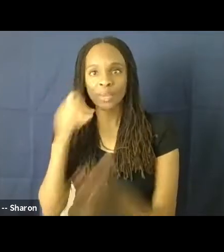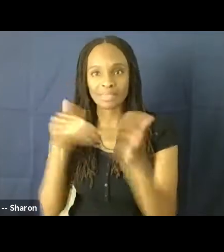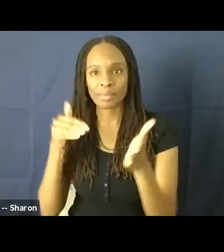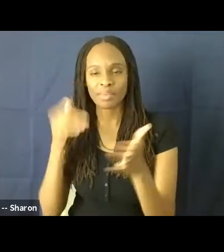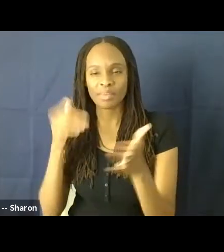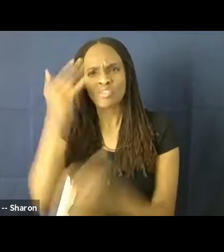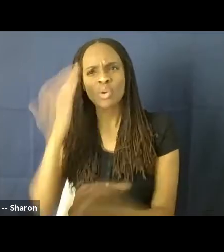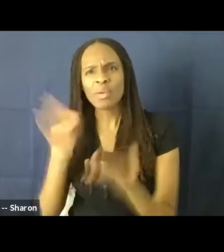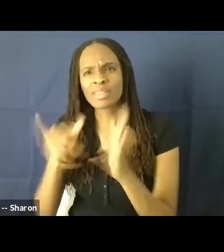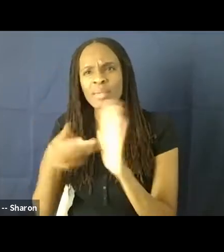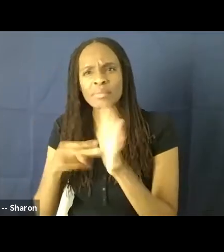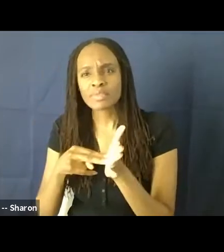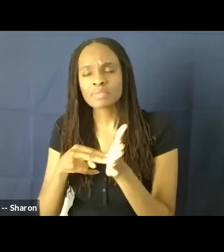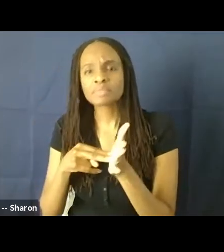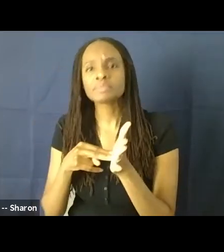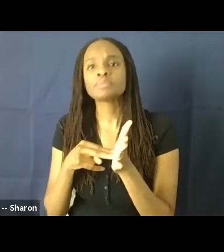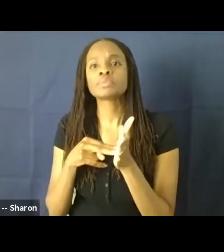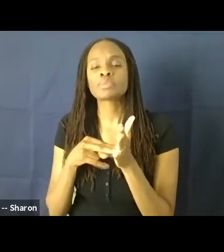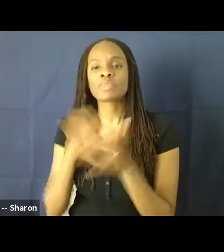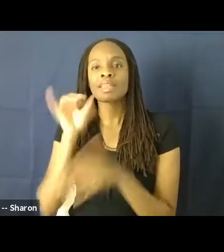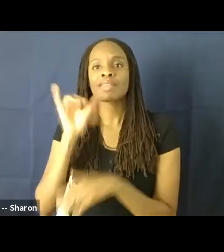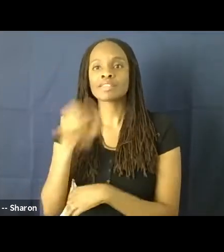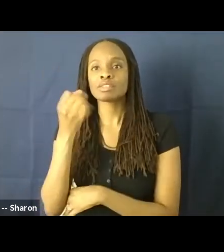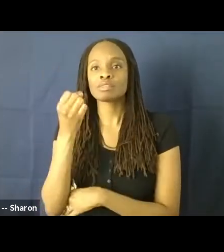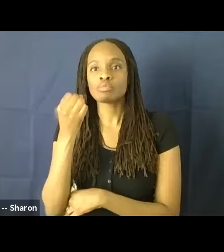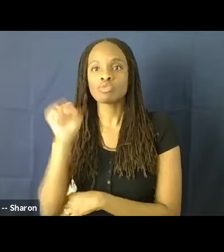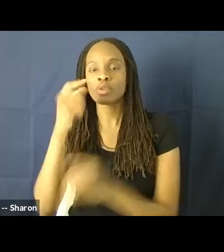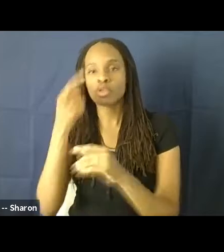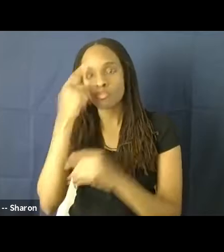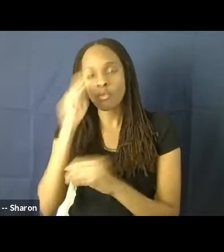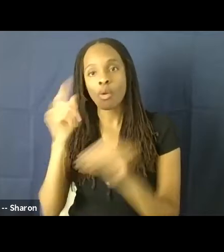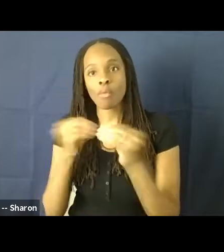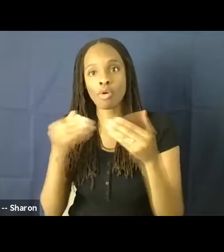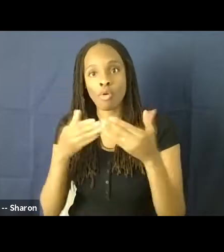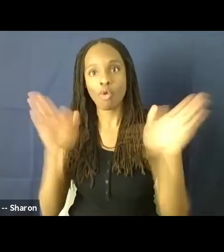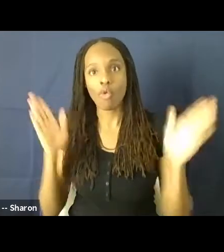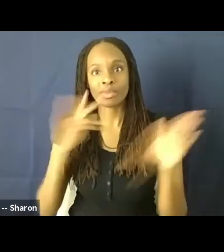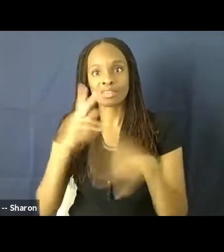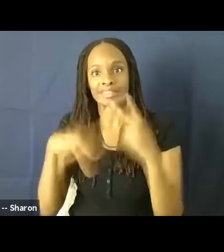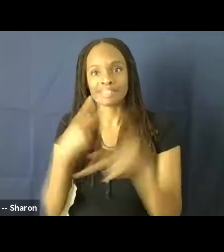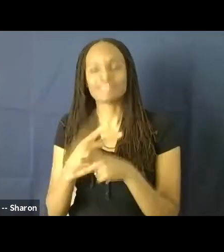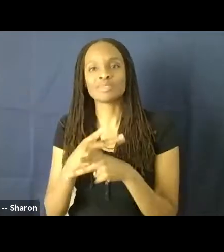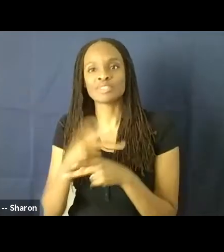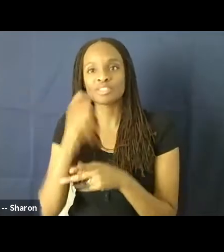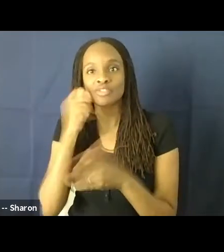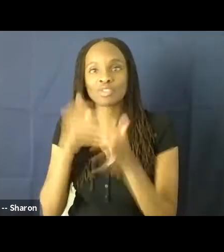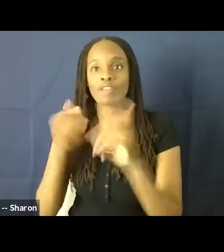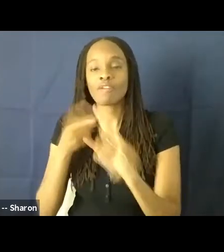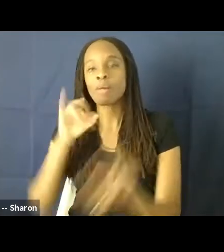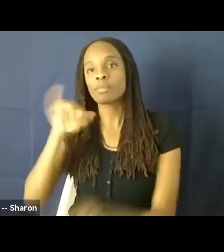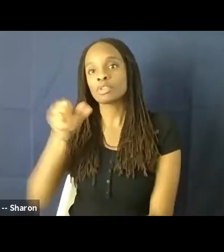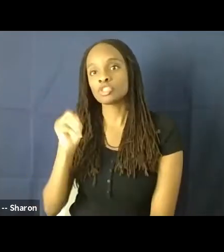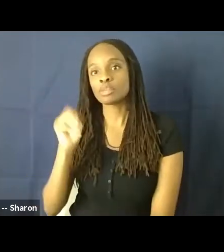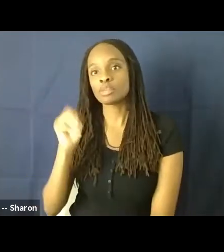is, it's the movement from more overt types of racism that we saw, let's say from the Jim Crow era were